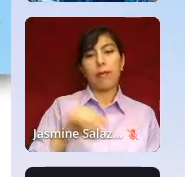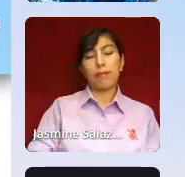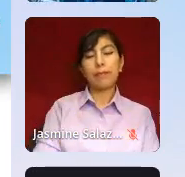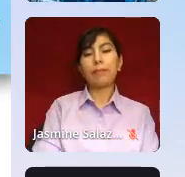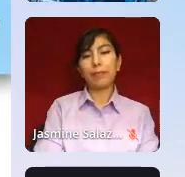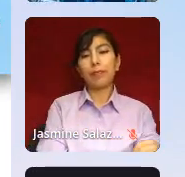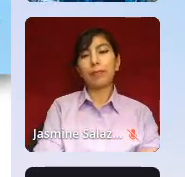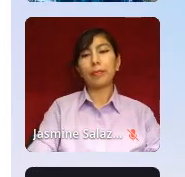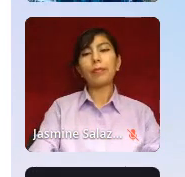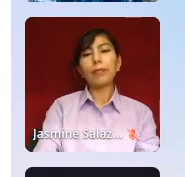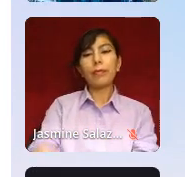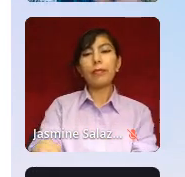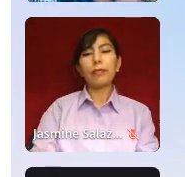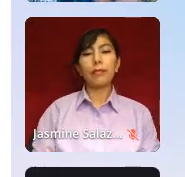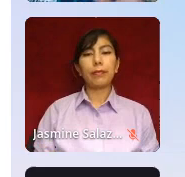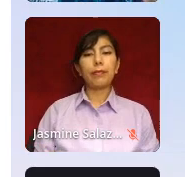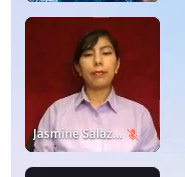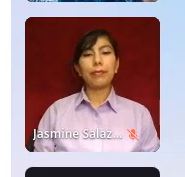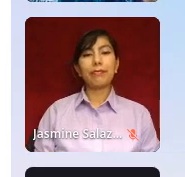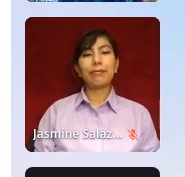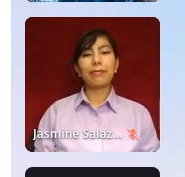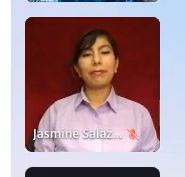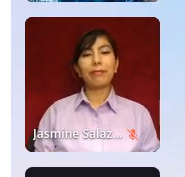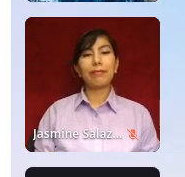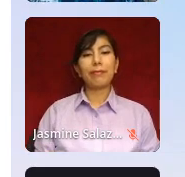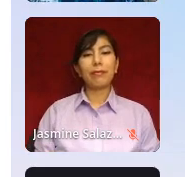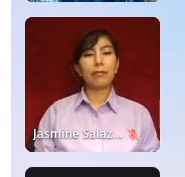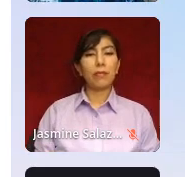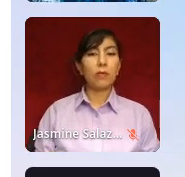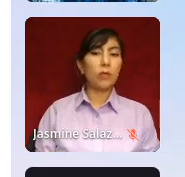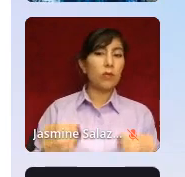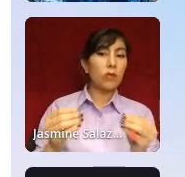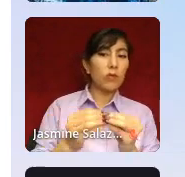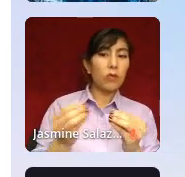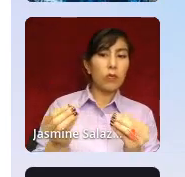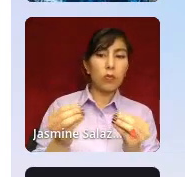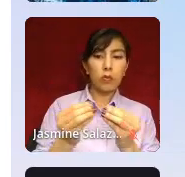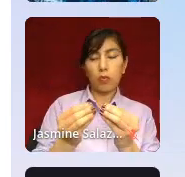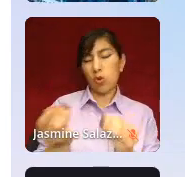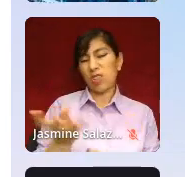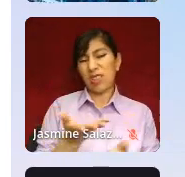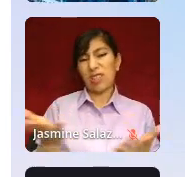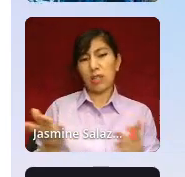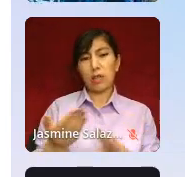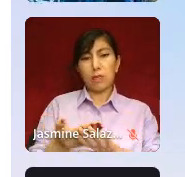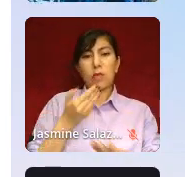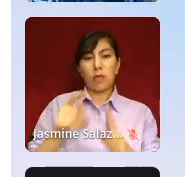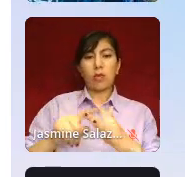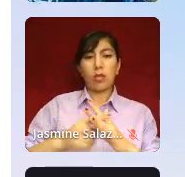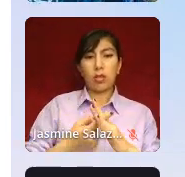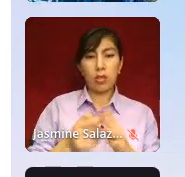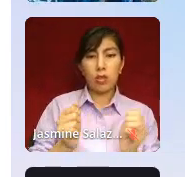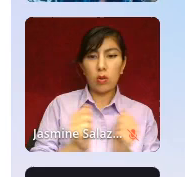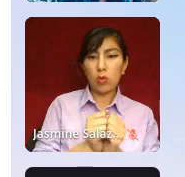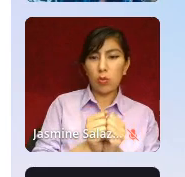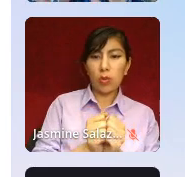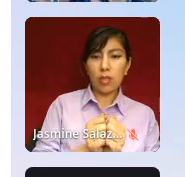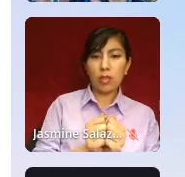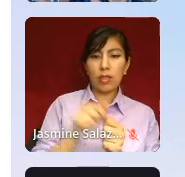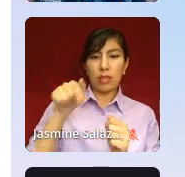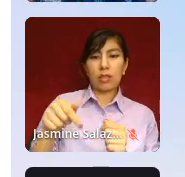So a couple of other things before we get started with Kalachi's awesome PowerPoint